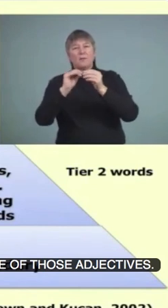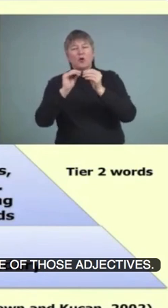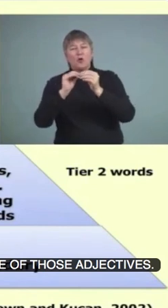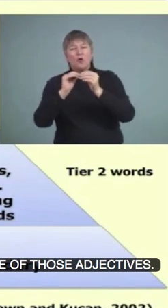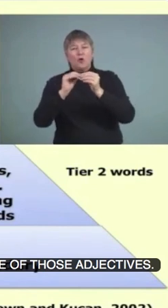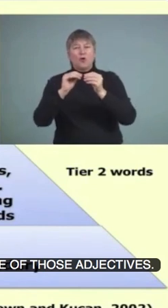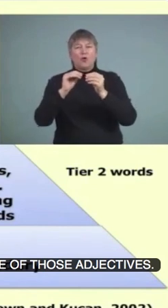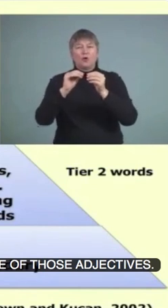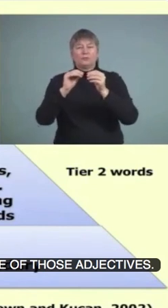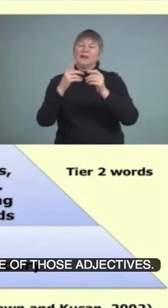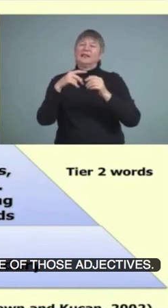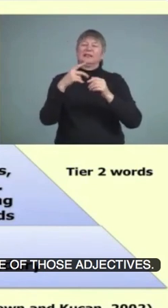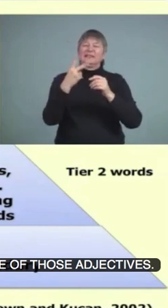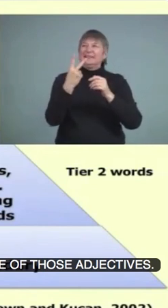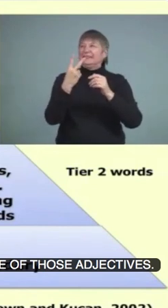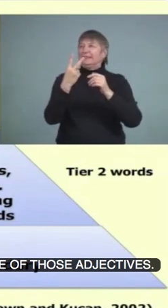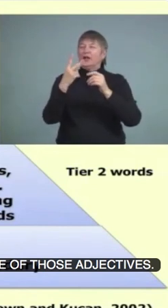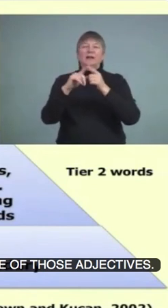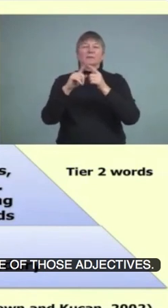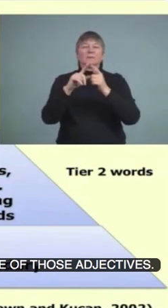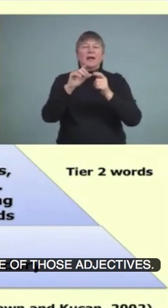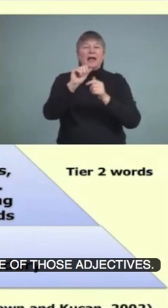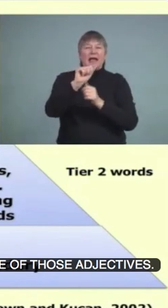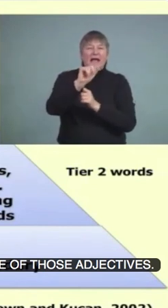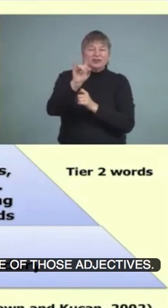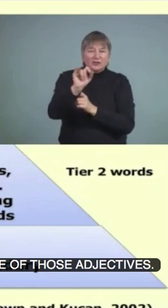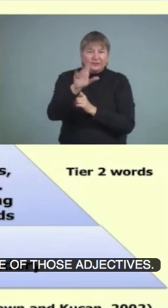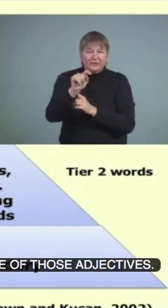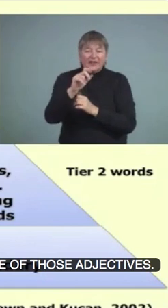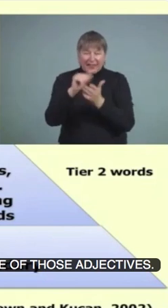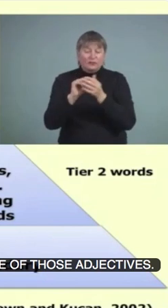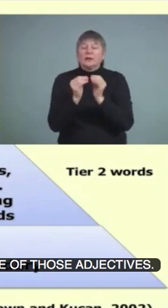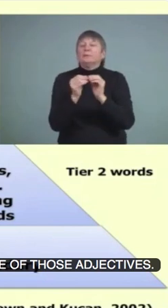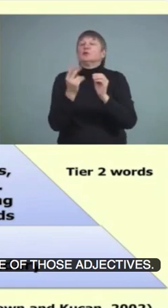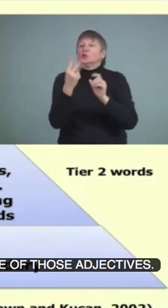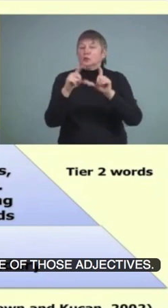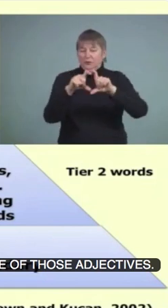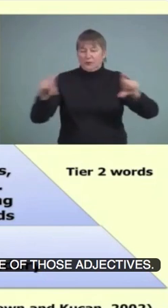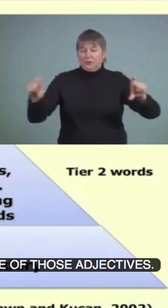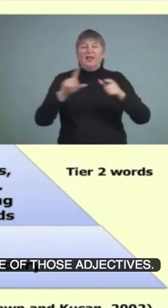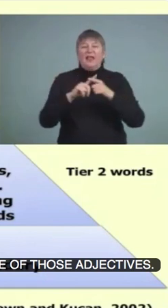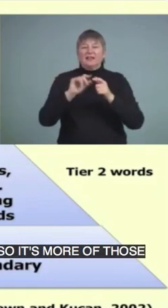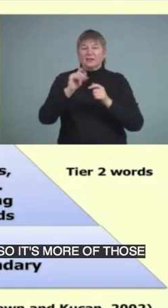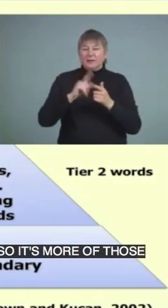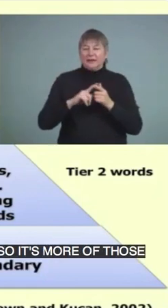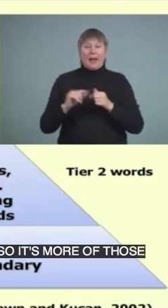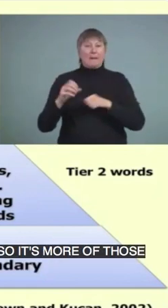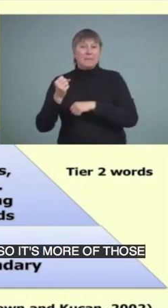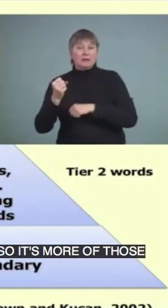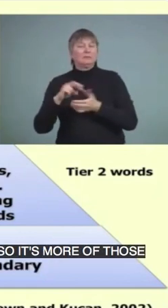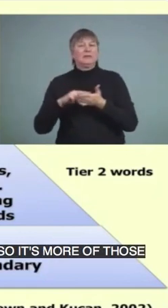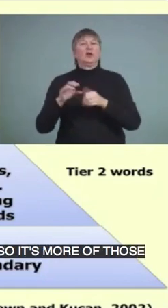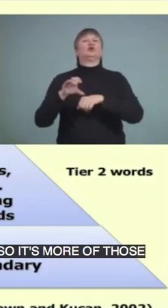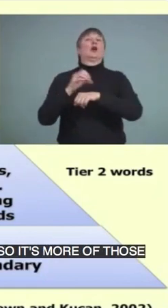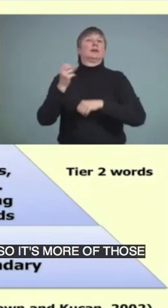chocolate milk. So, it's more of those describing words. That tier three vocabulary is very specialized, more